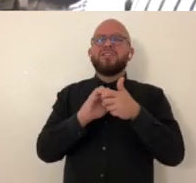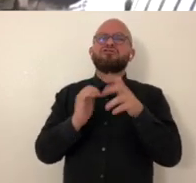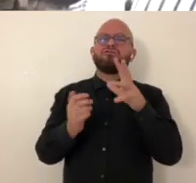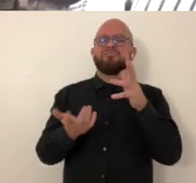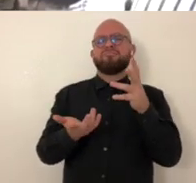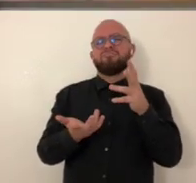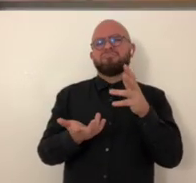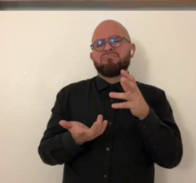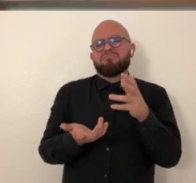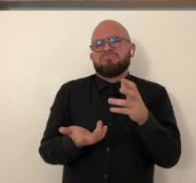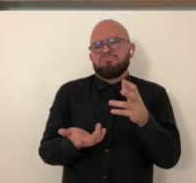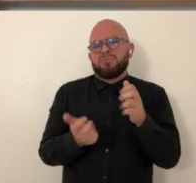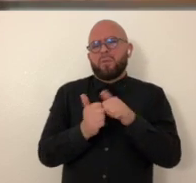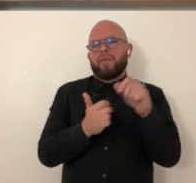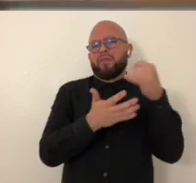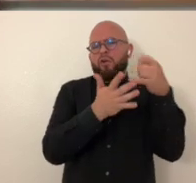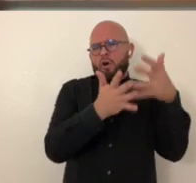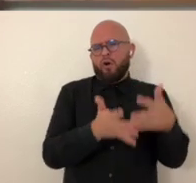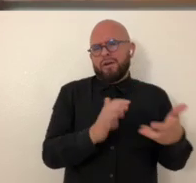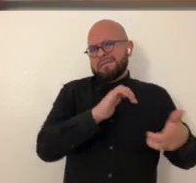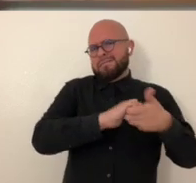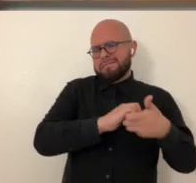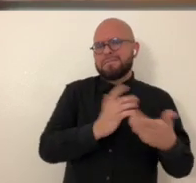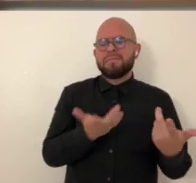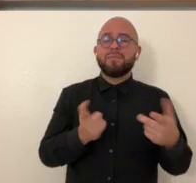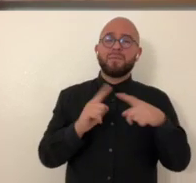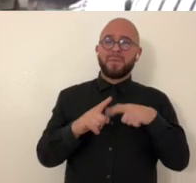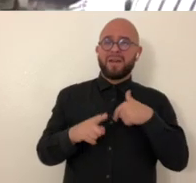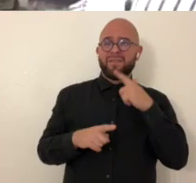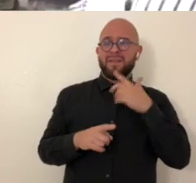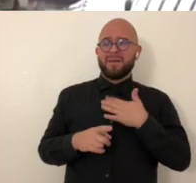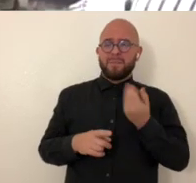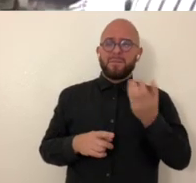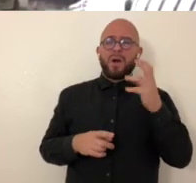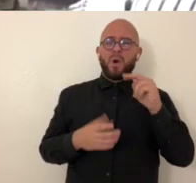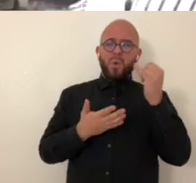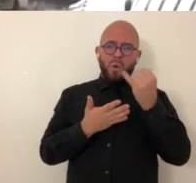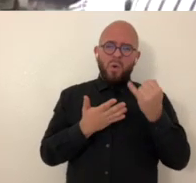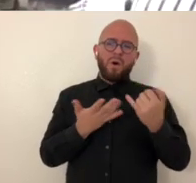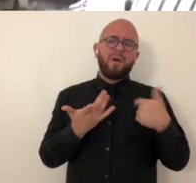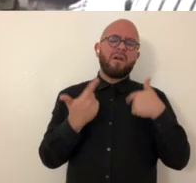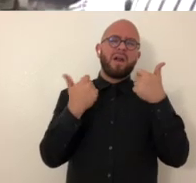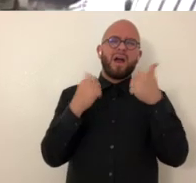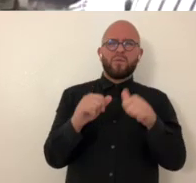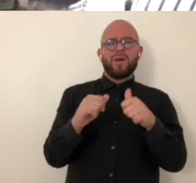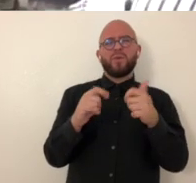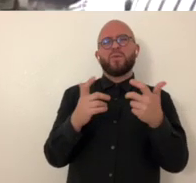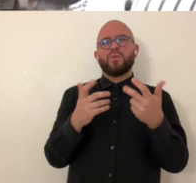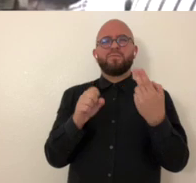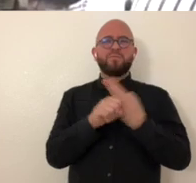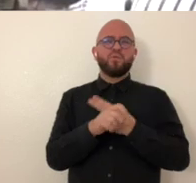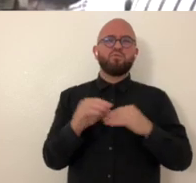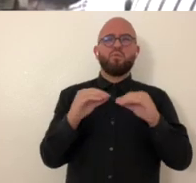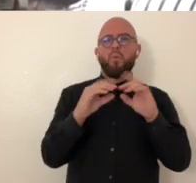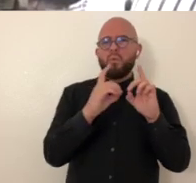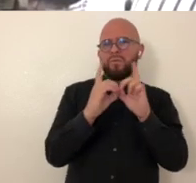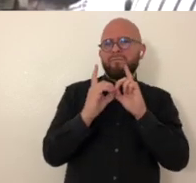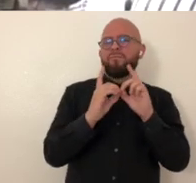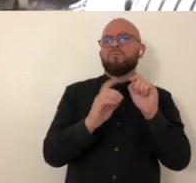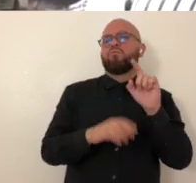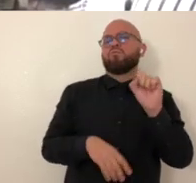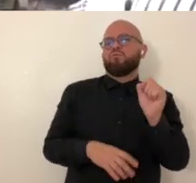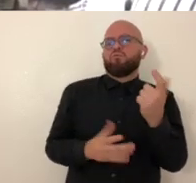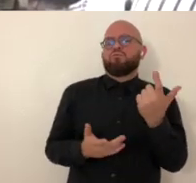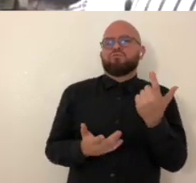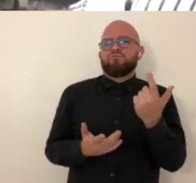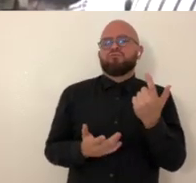it as the collaboration i worked on another artist as well um but i think with my own art i've tried to